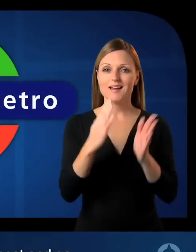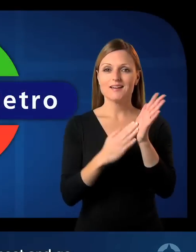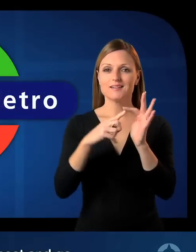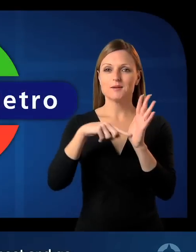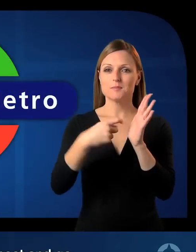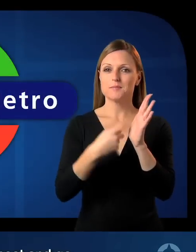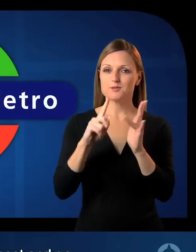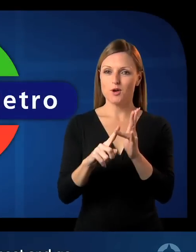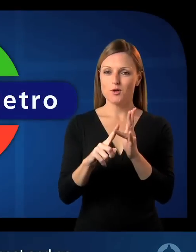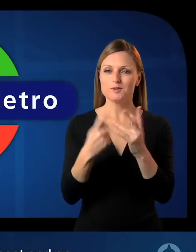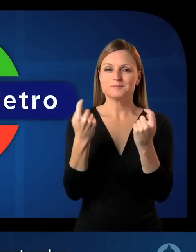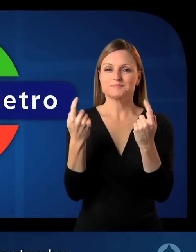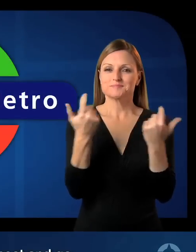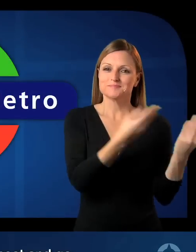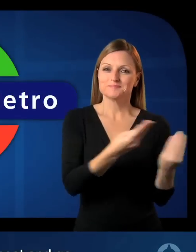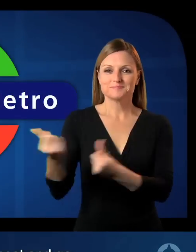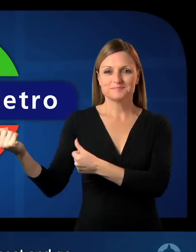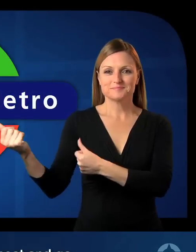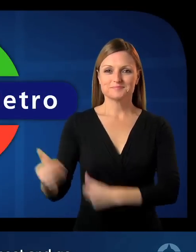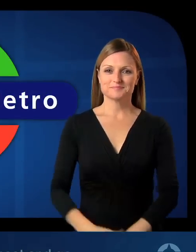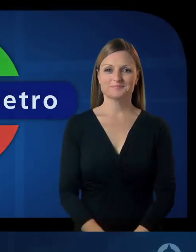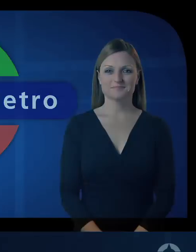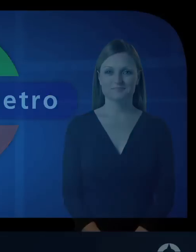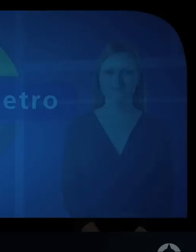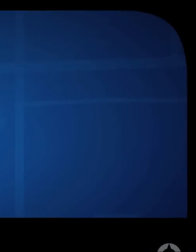Adelaide Metro, helping you connect and go.